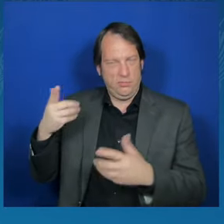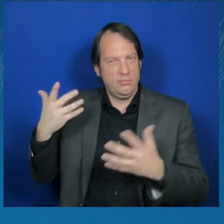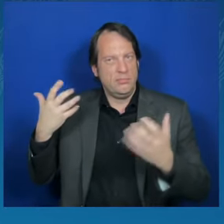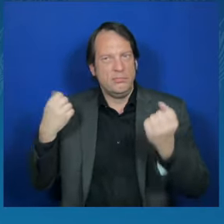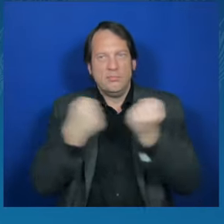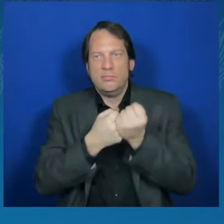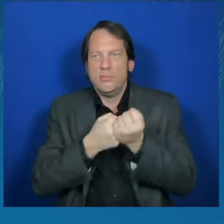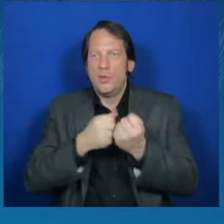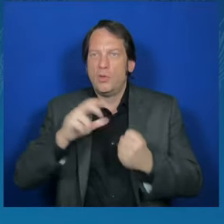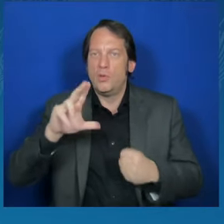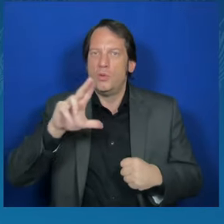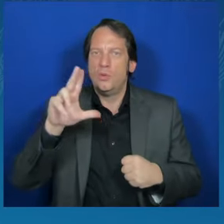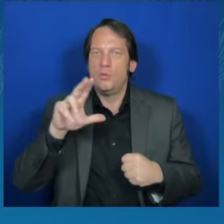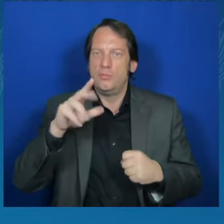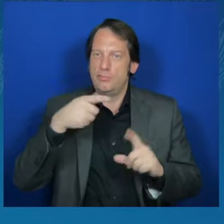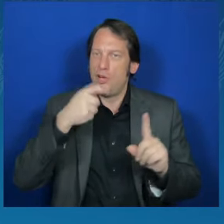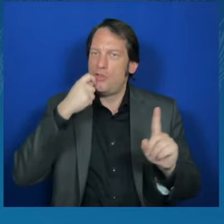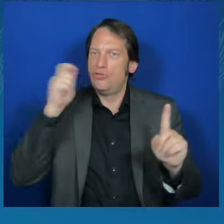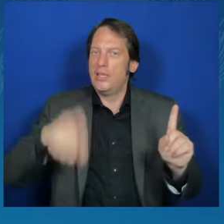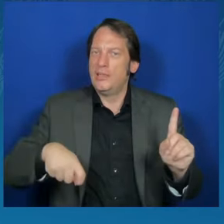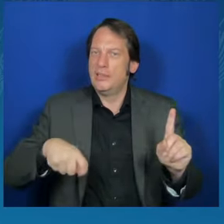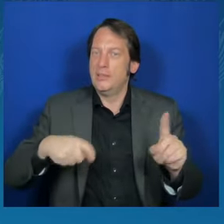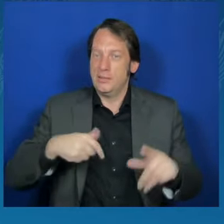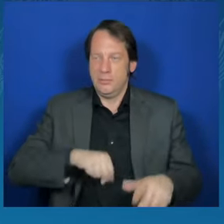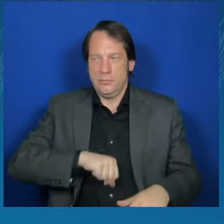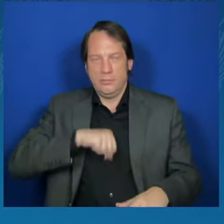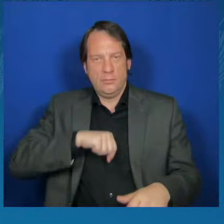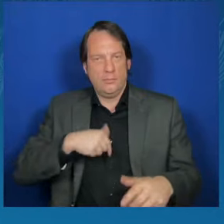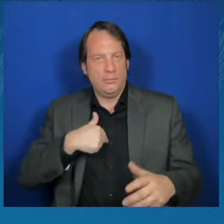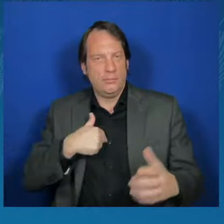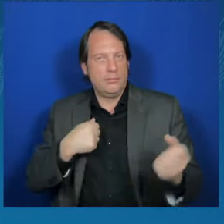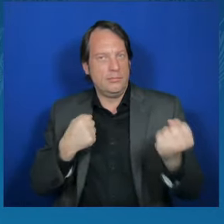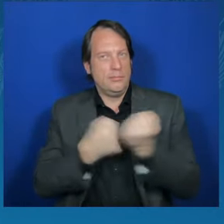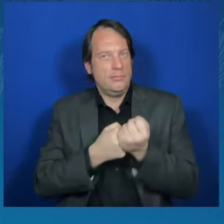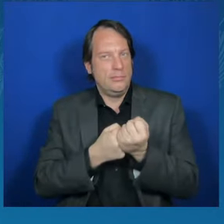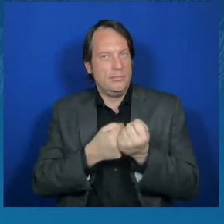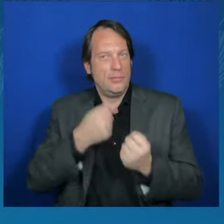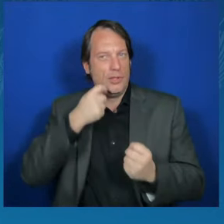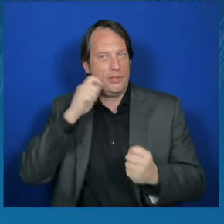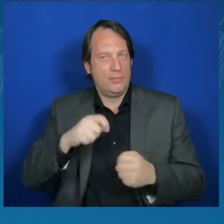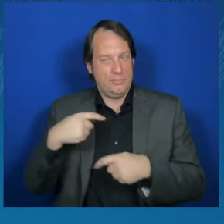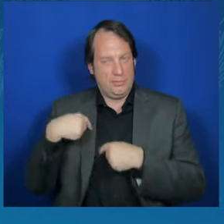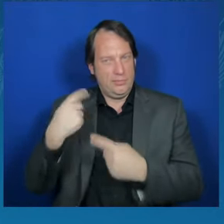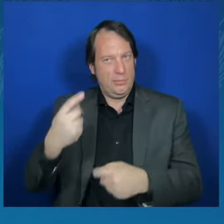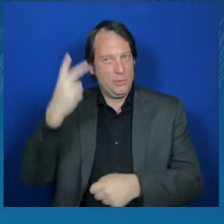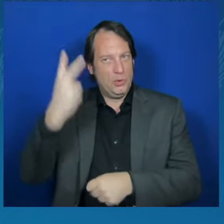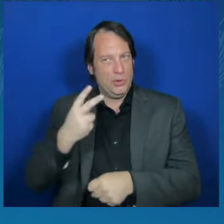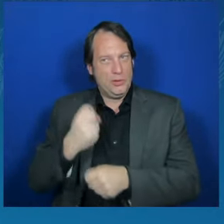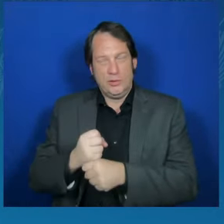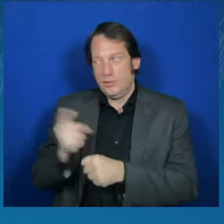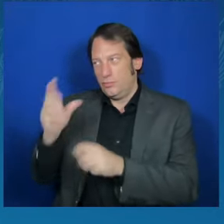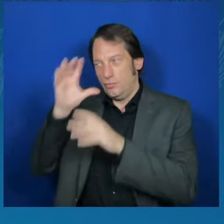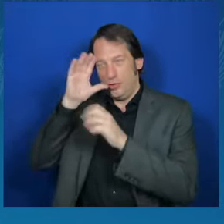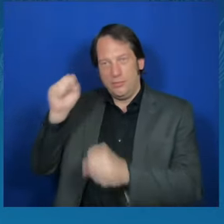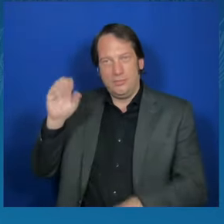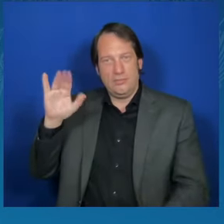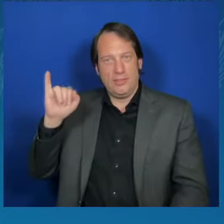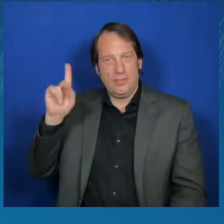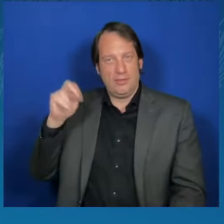years. And President Joe Biden and I will continue to stand with Ukraine, as I said yesterday and as we say every day.